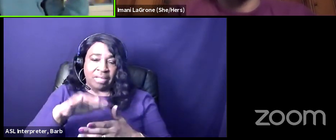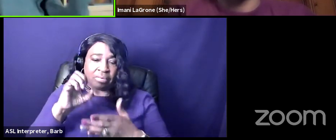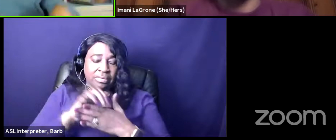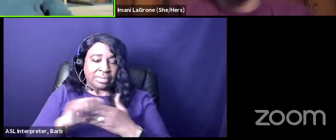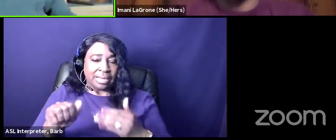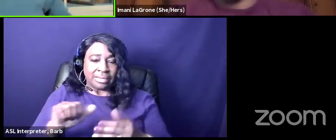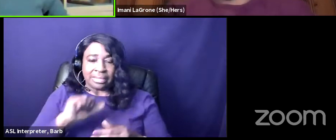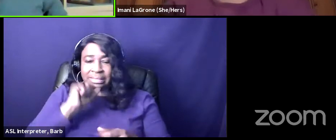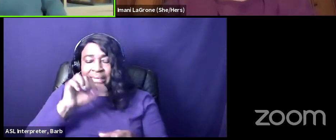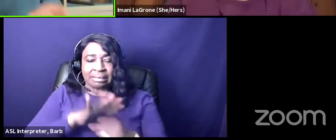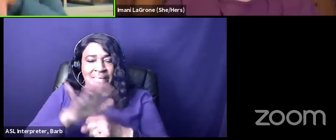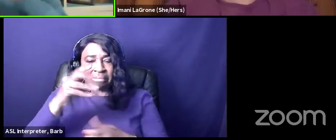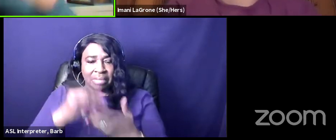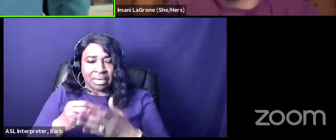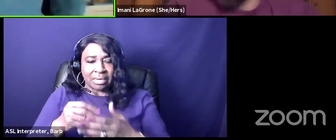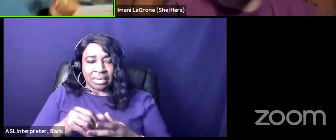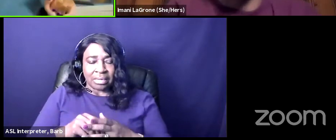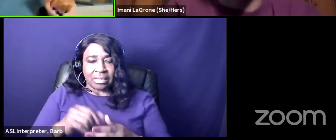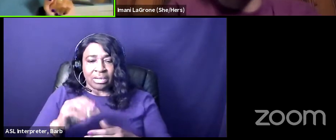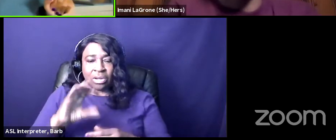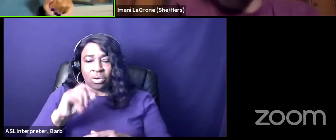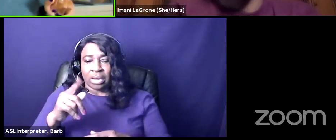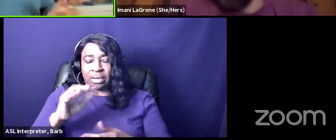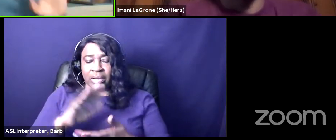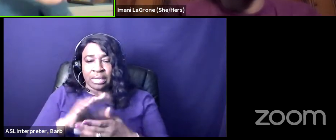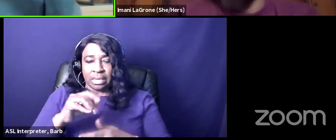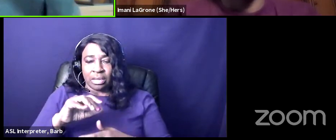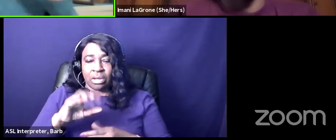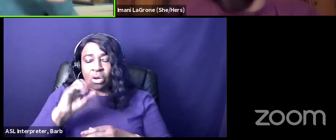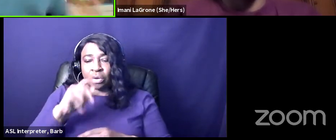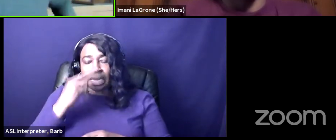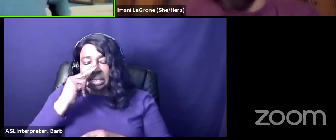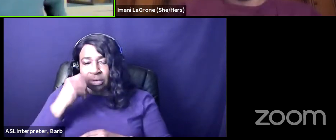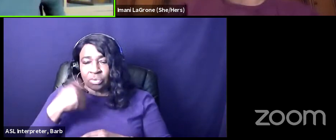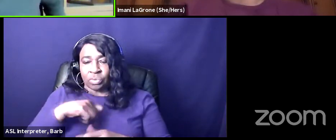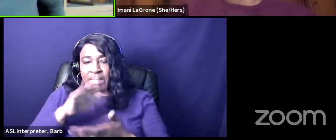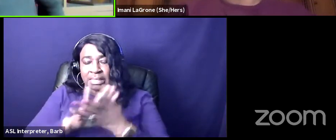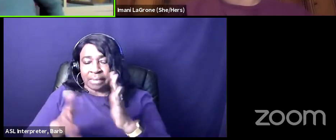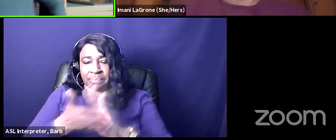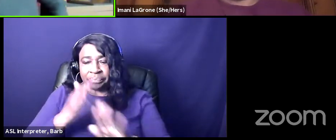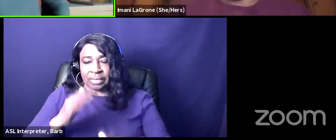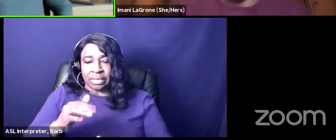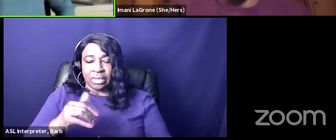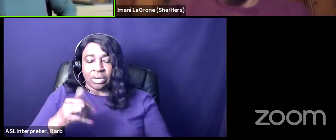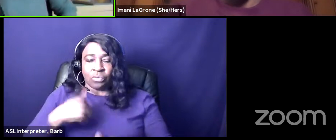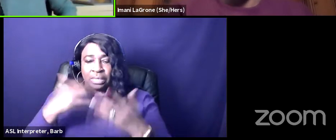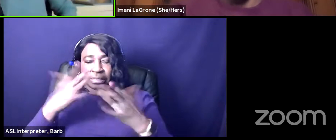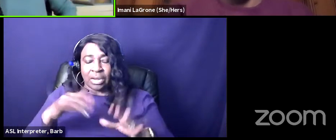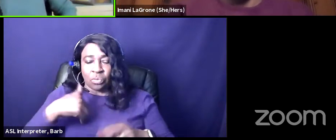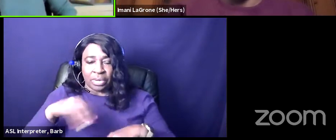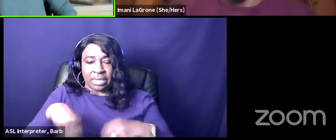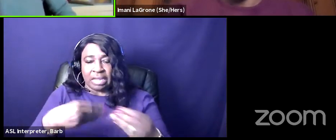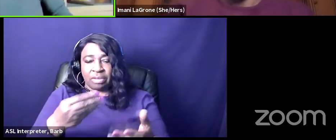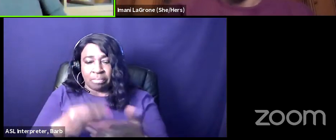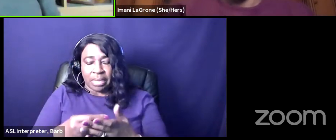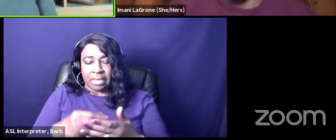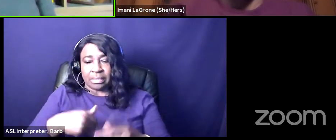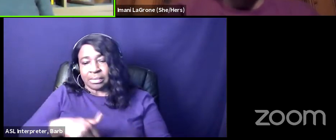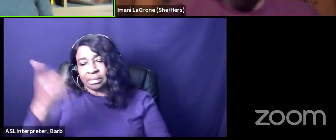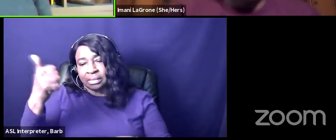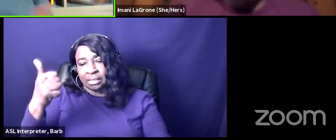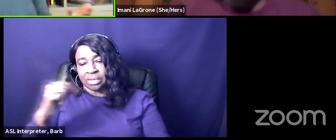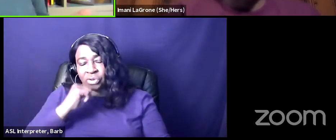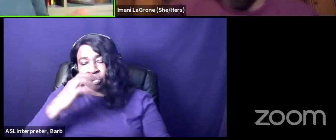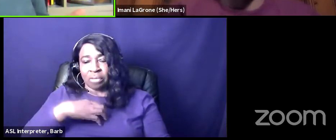okay negroes we're done we ain't gotta say nothing get over it we're done we give you your money beat it don't ever